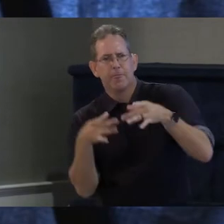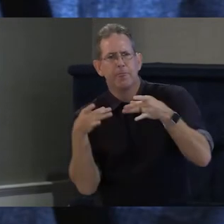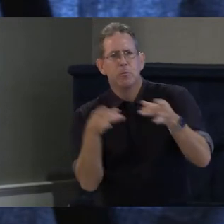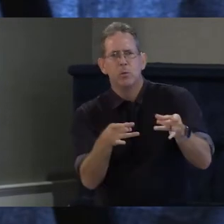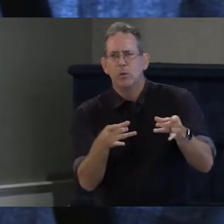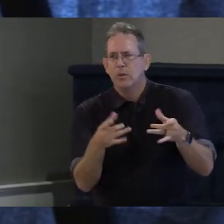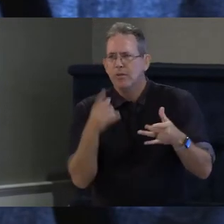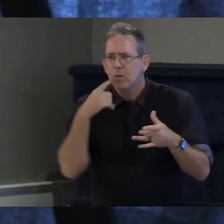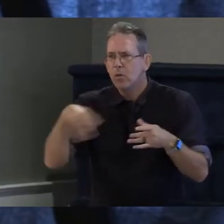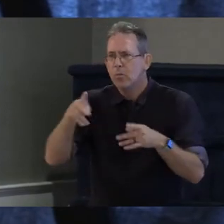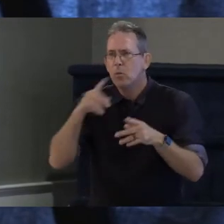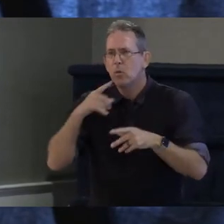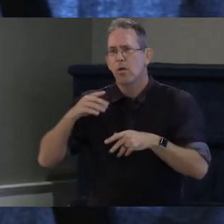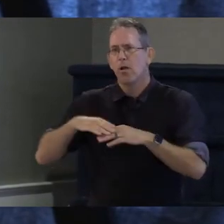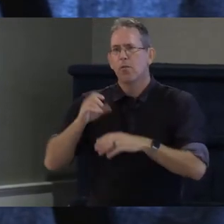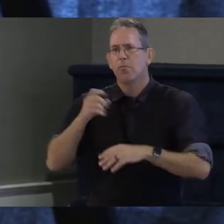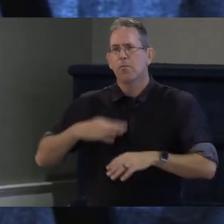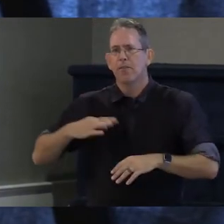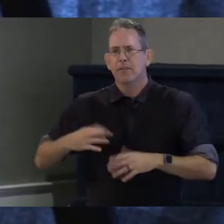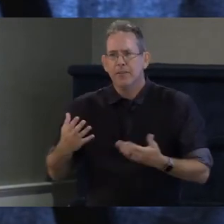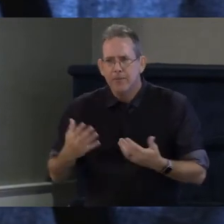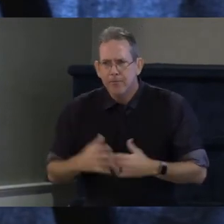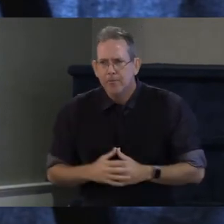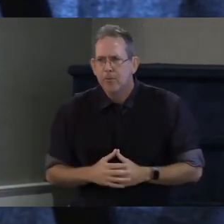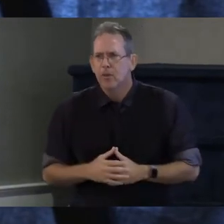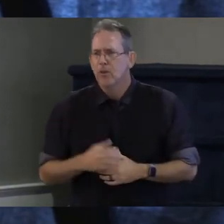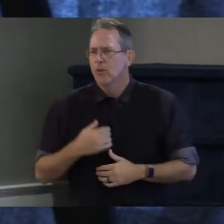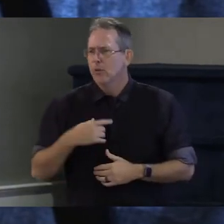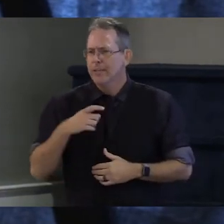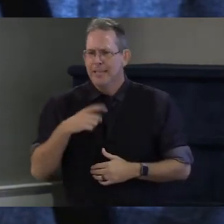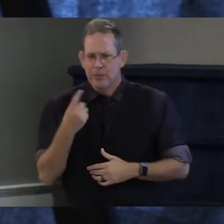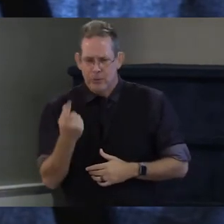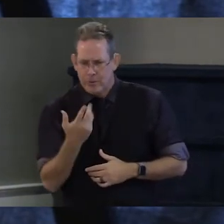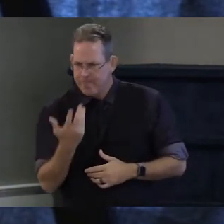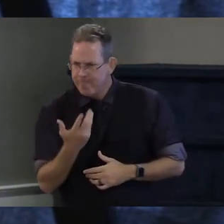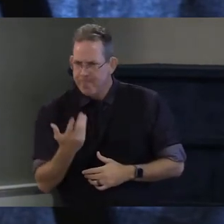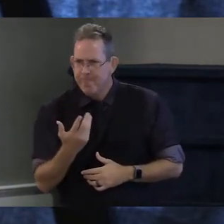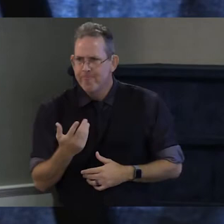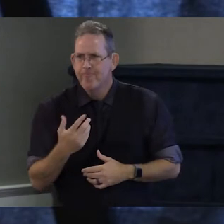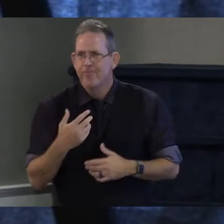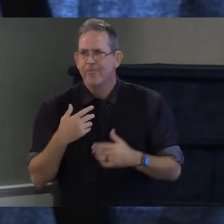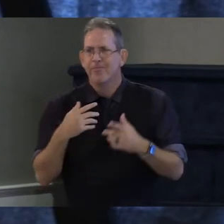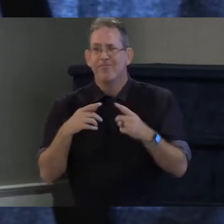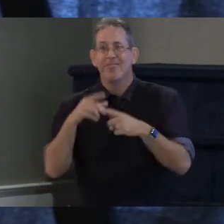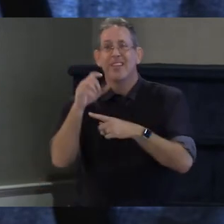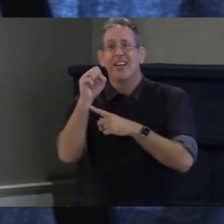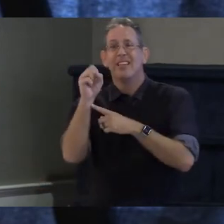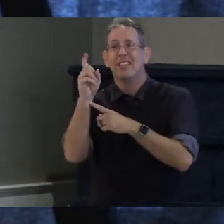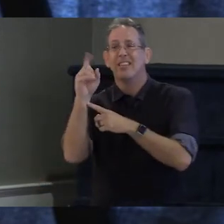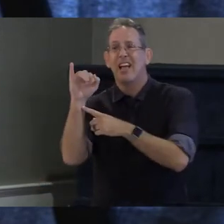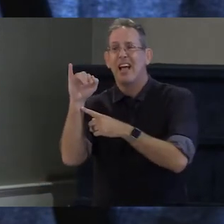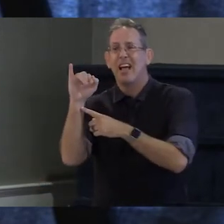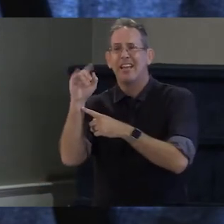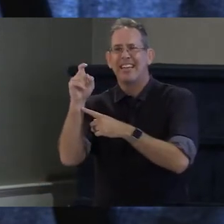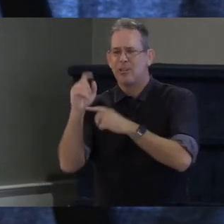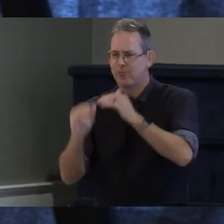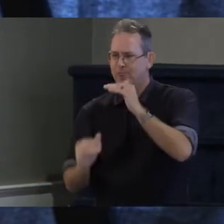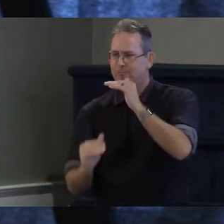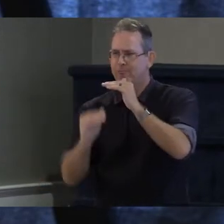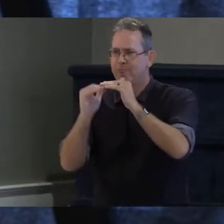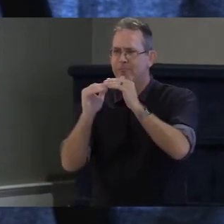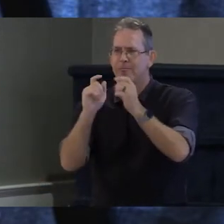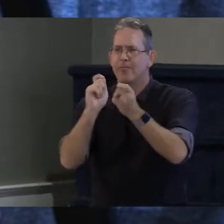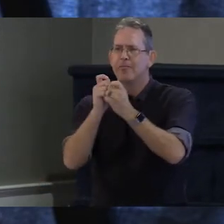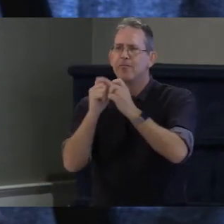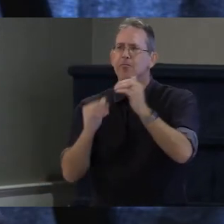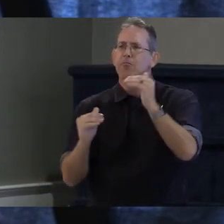make sure that we peg the ssdi thresholds for all individuals peg it to the rate of inflation and